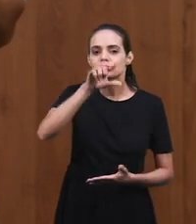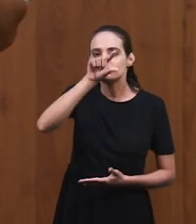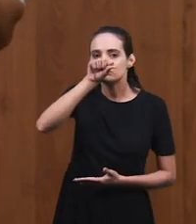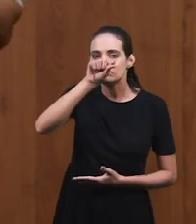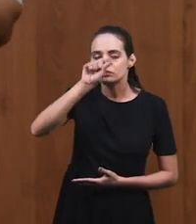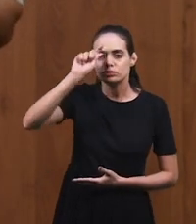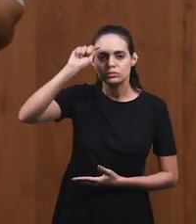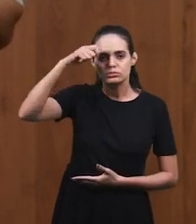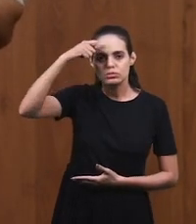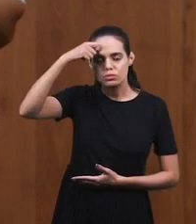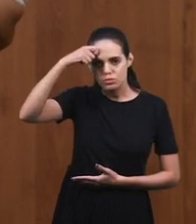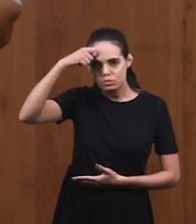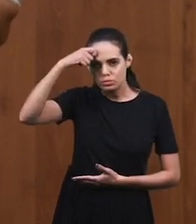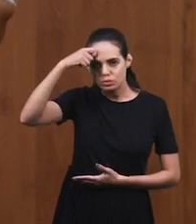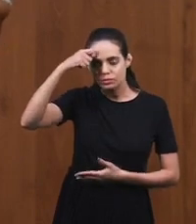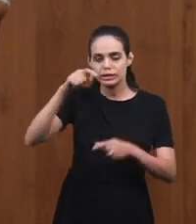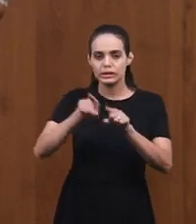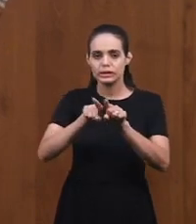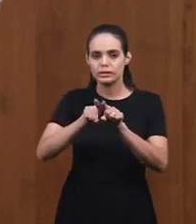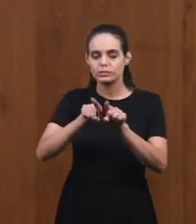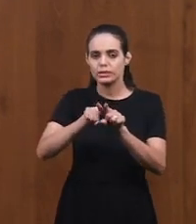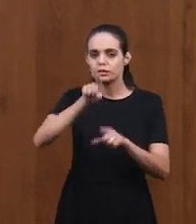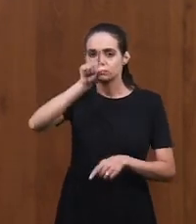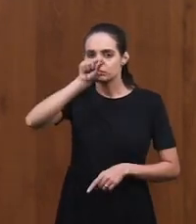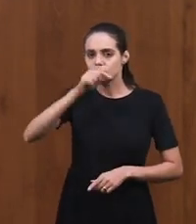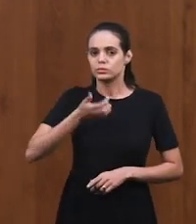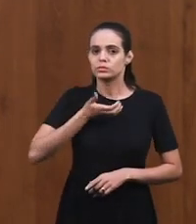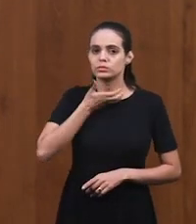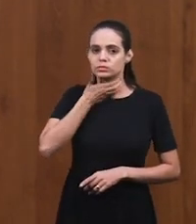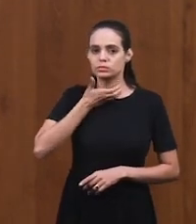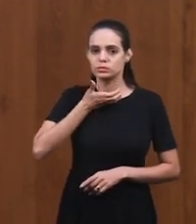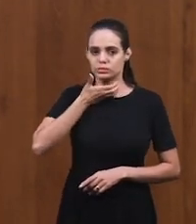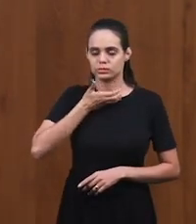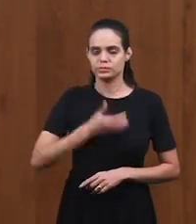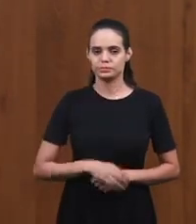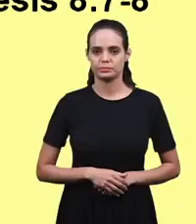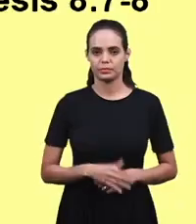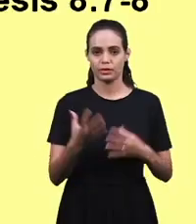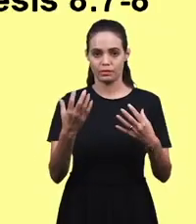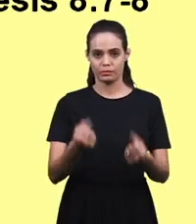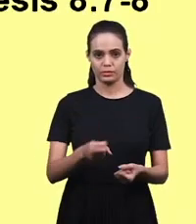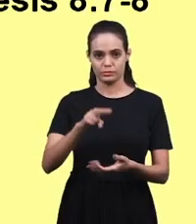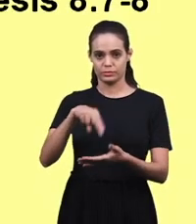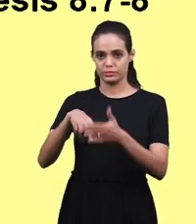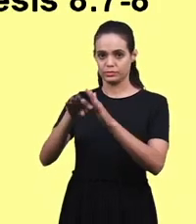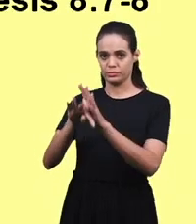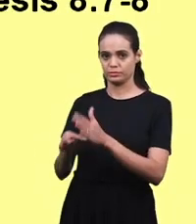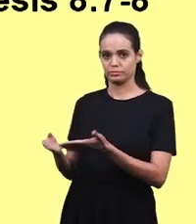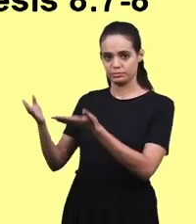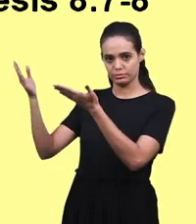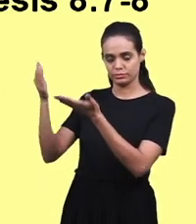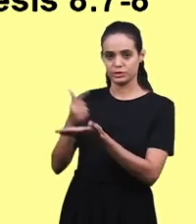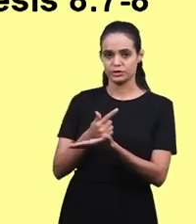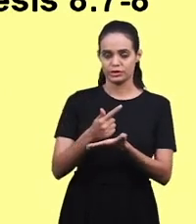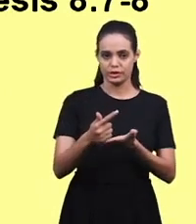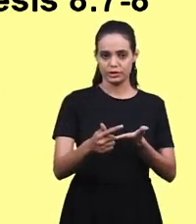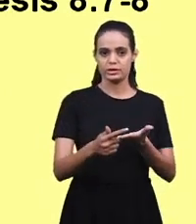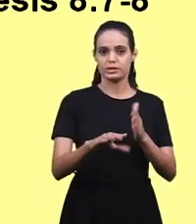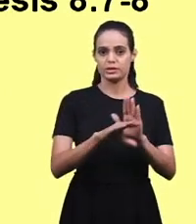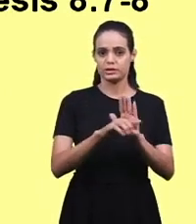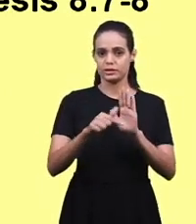the raven and the dove. So let's read the text that we find. Genesis